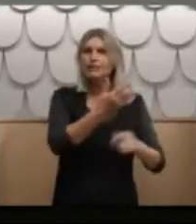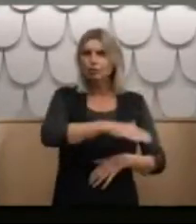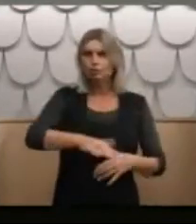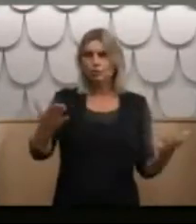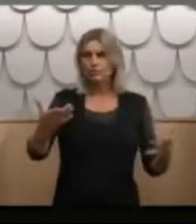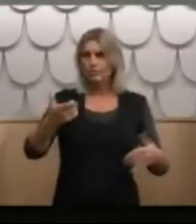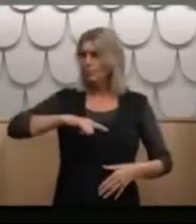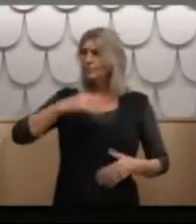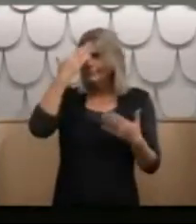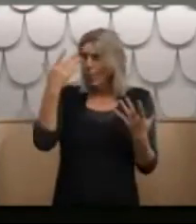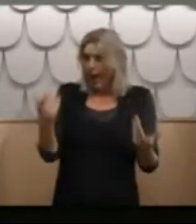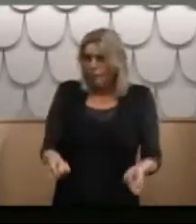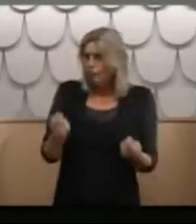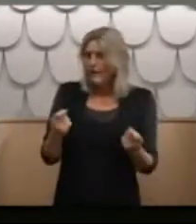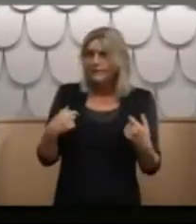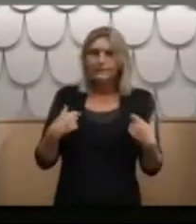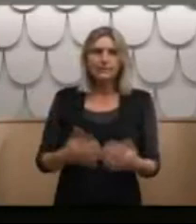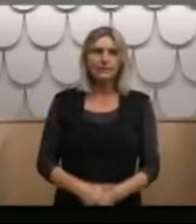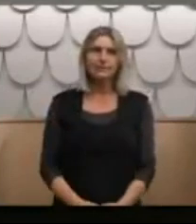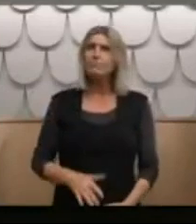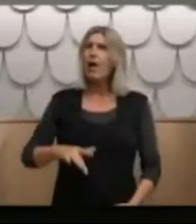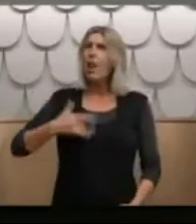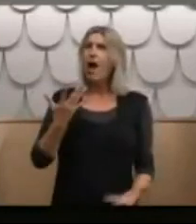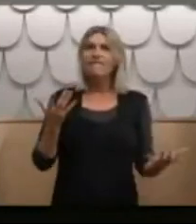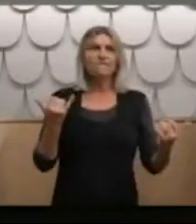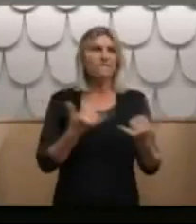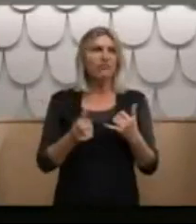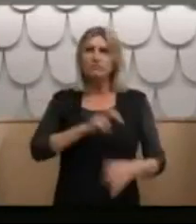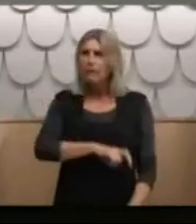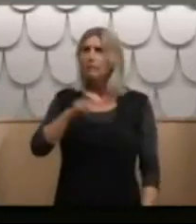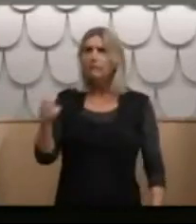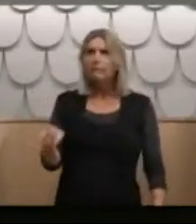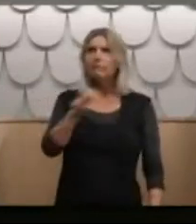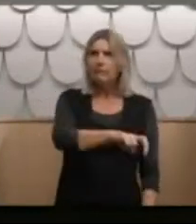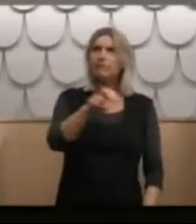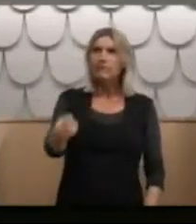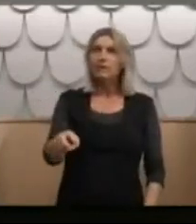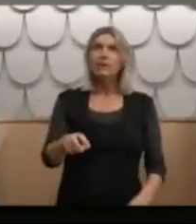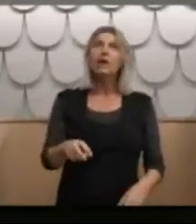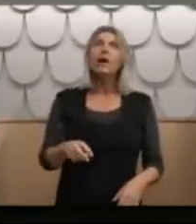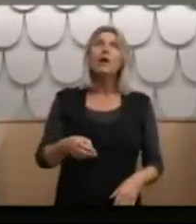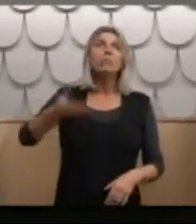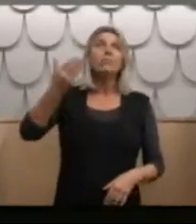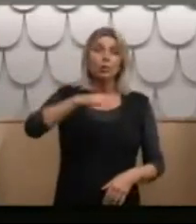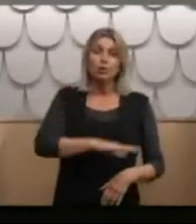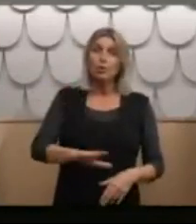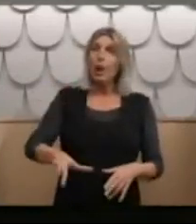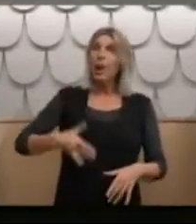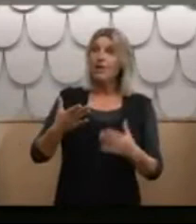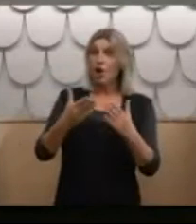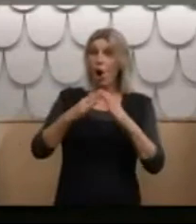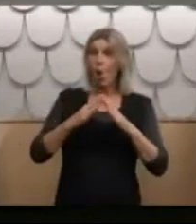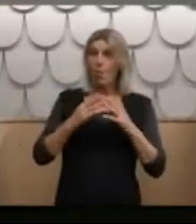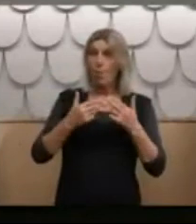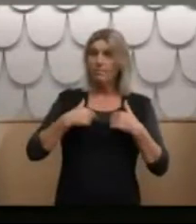this. I've led a very unsettled life with 30 moves while the kids were at home. I wasn't a good father.